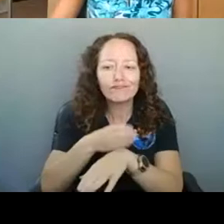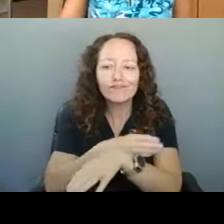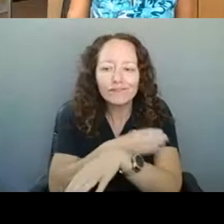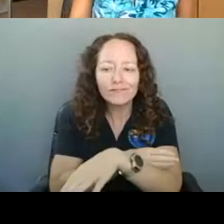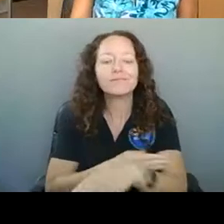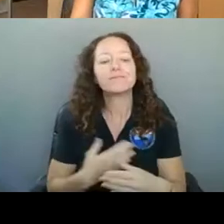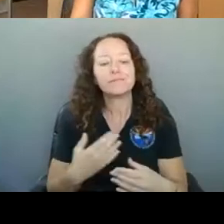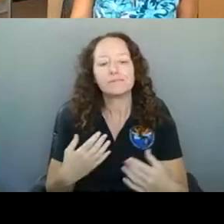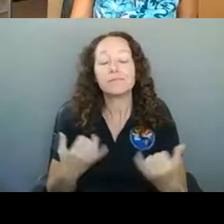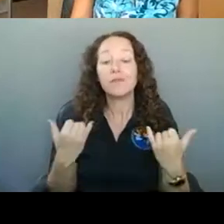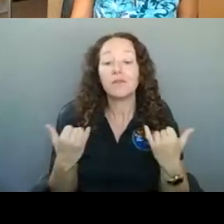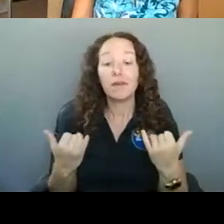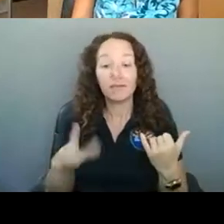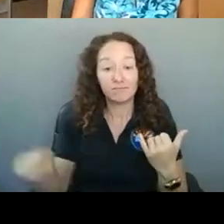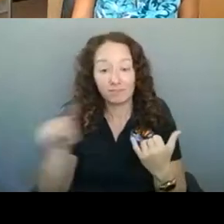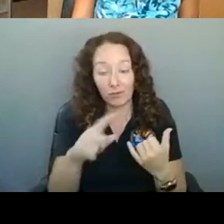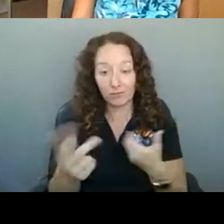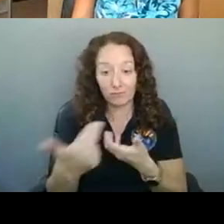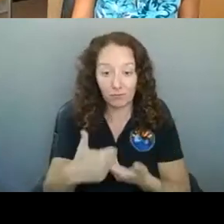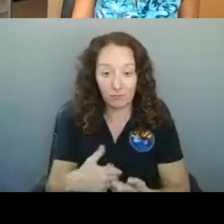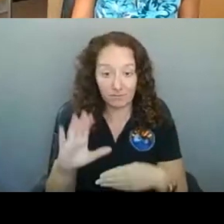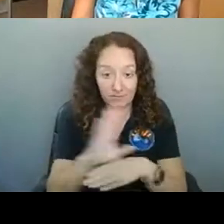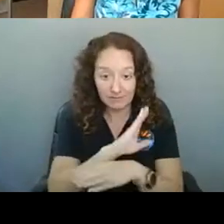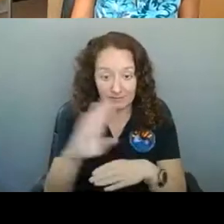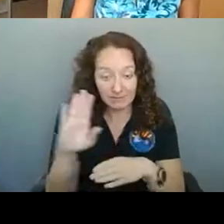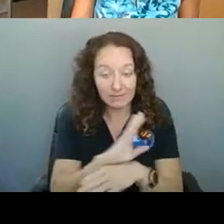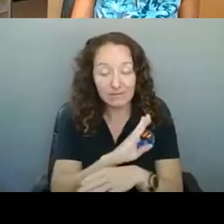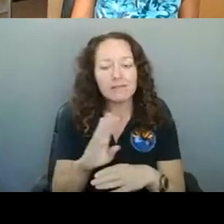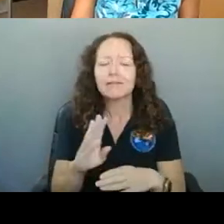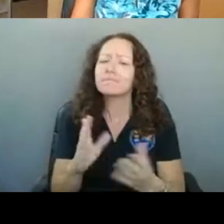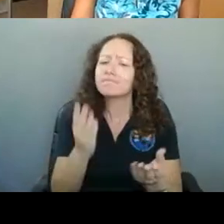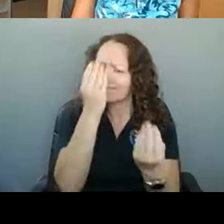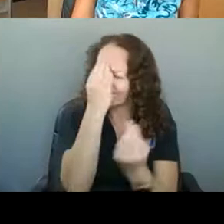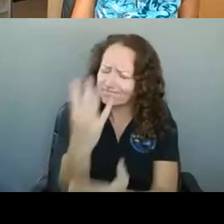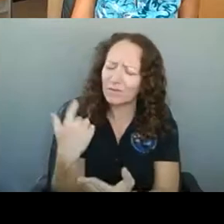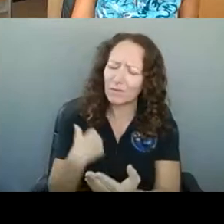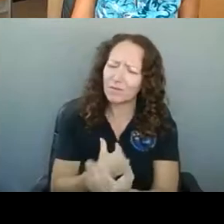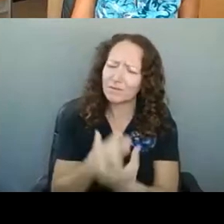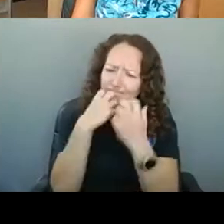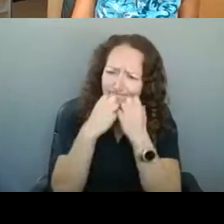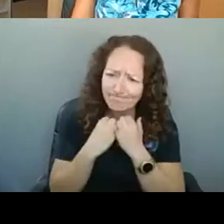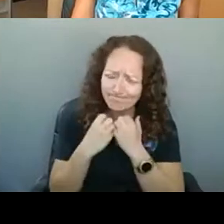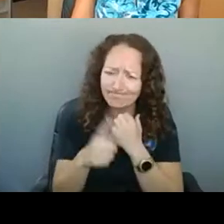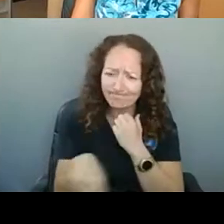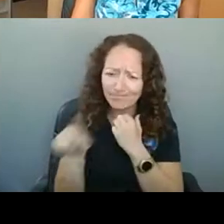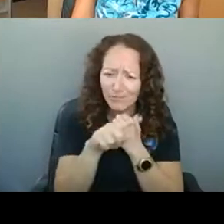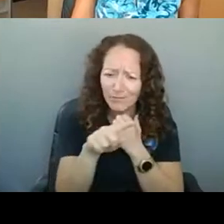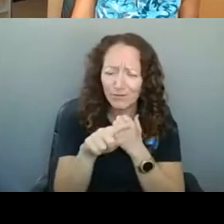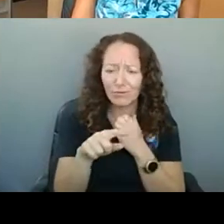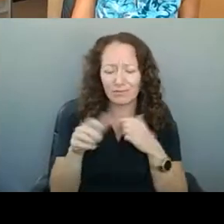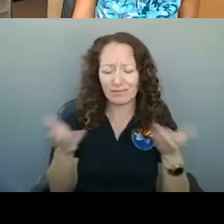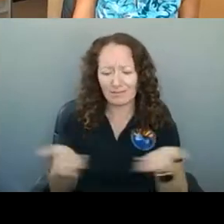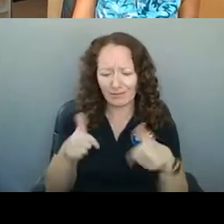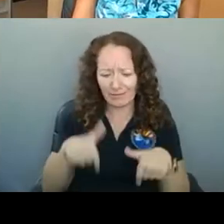town hall today. And we just want to let you know that we really value you in our city. We understand it's important that